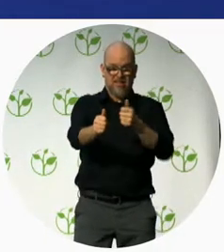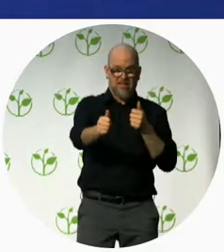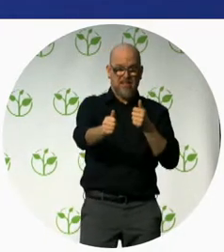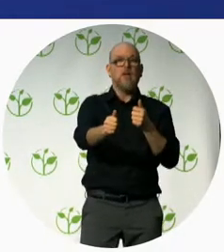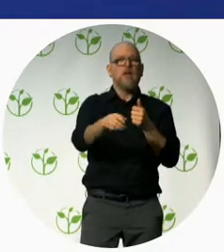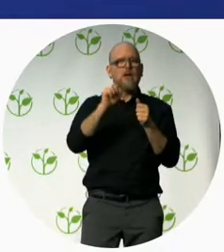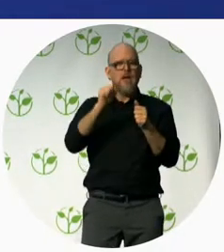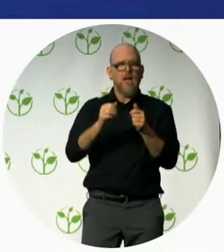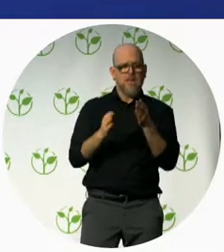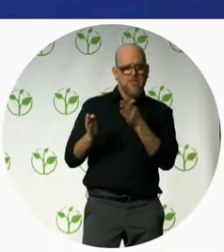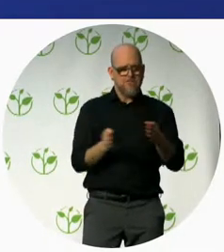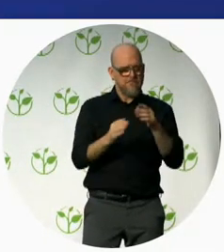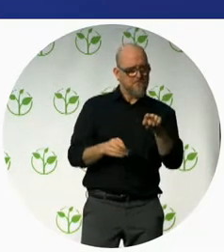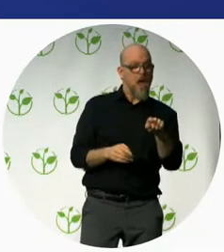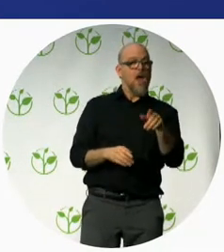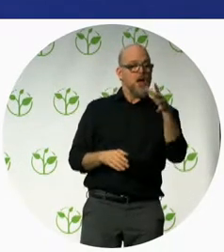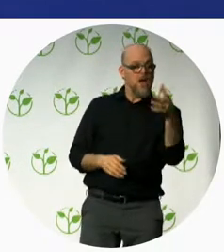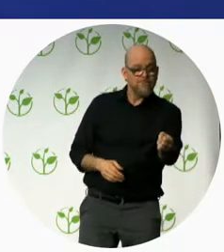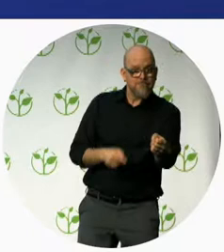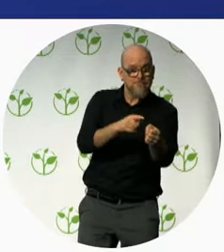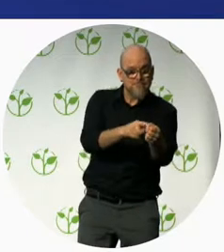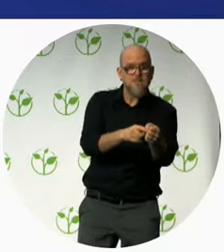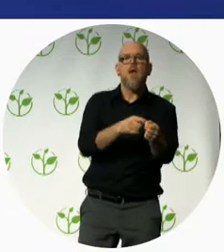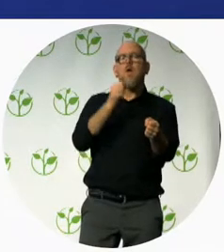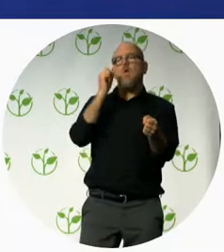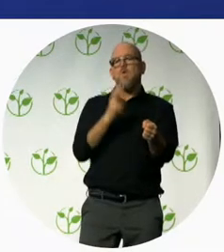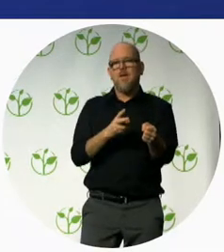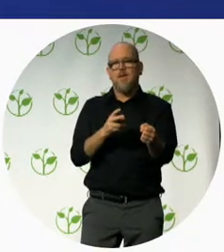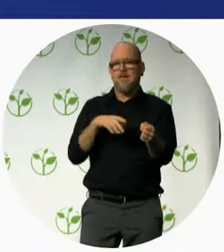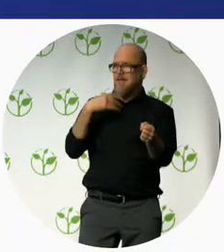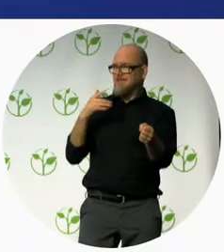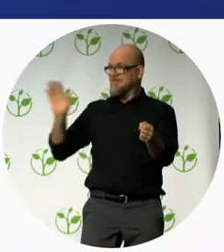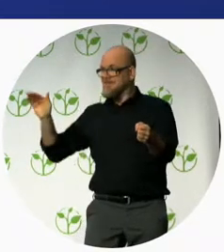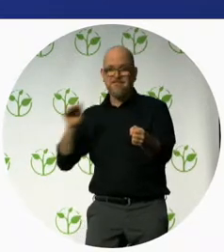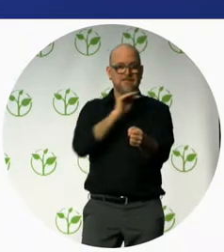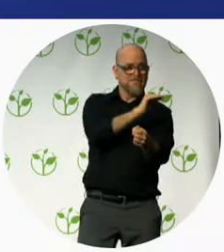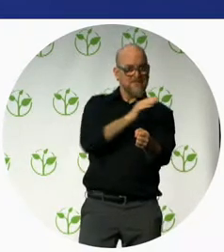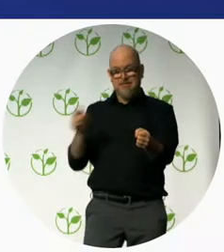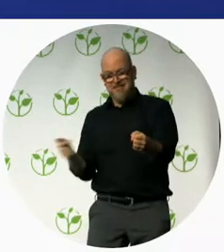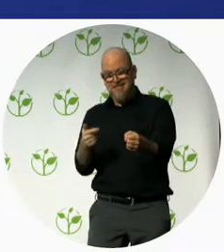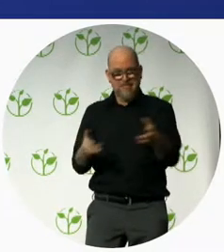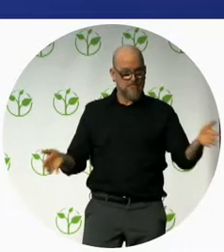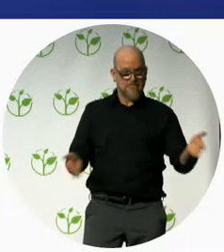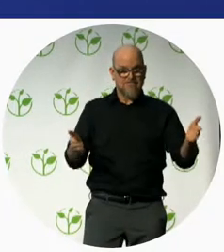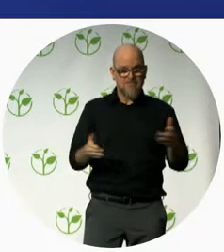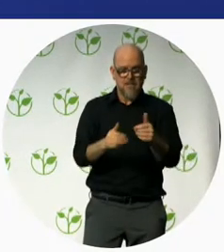through early stimulation and referral and the impact will be easy to do